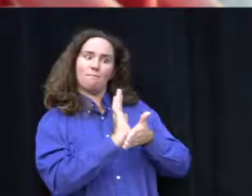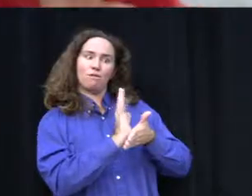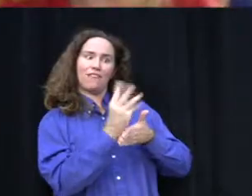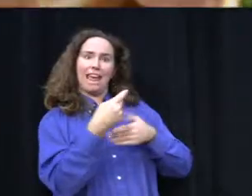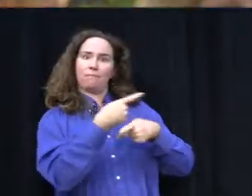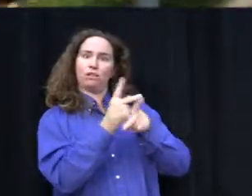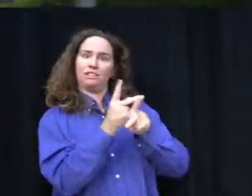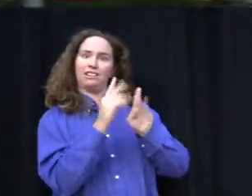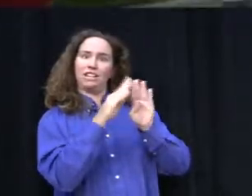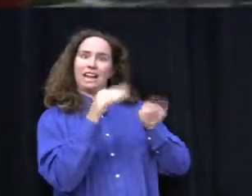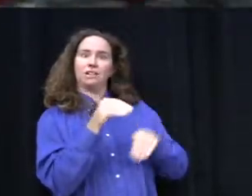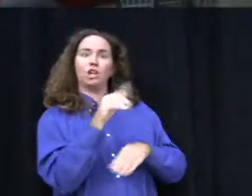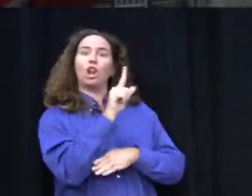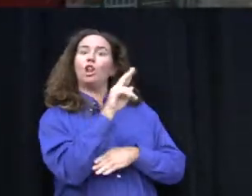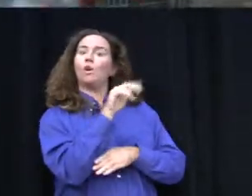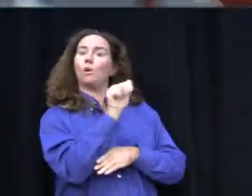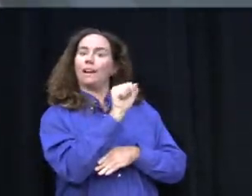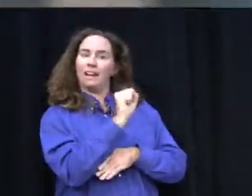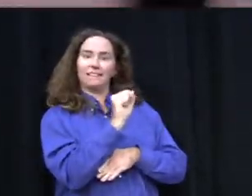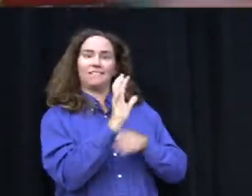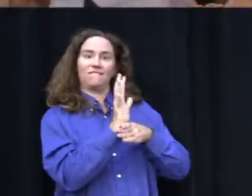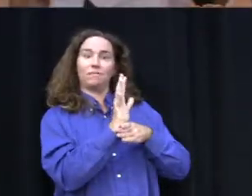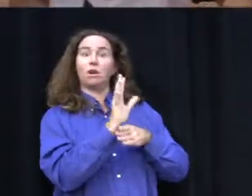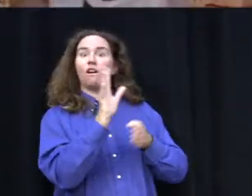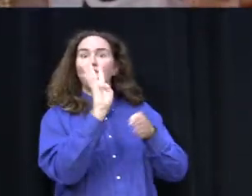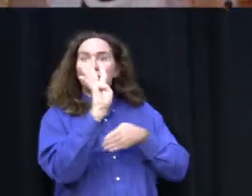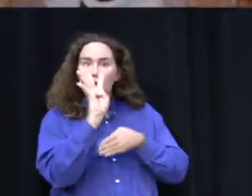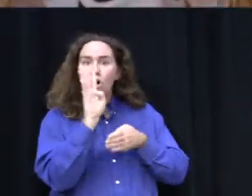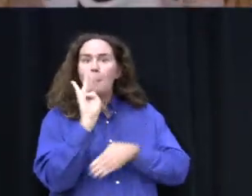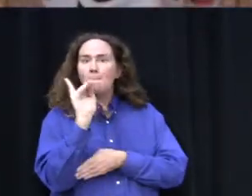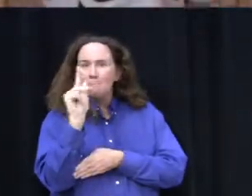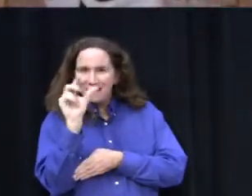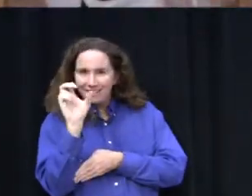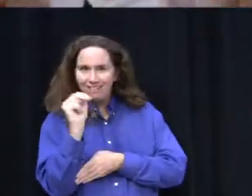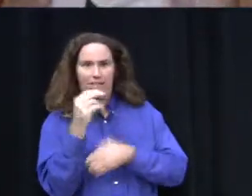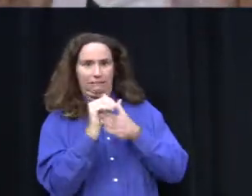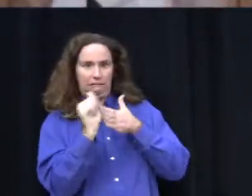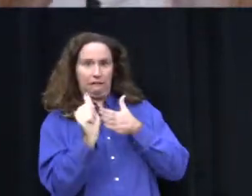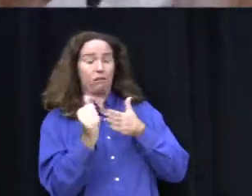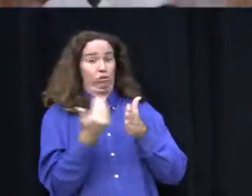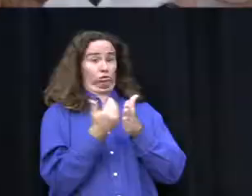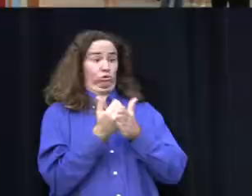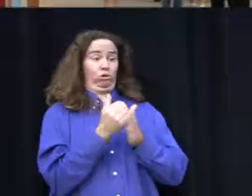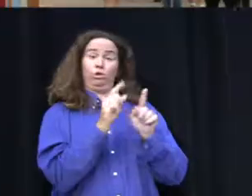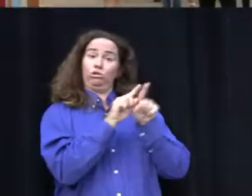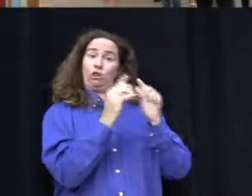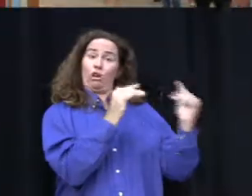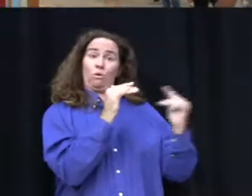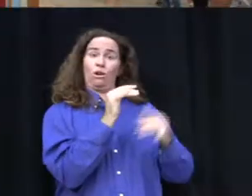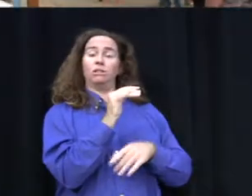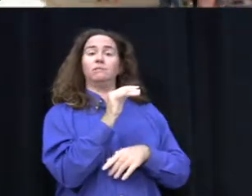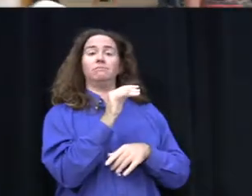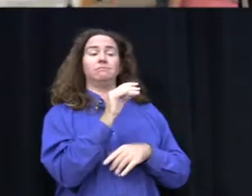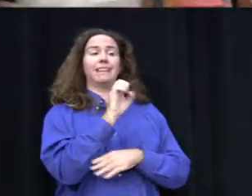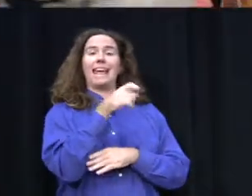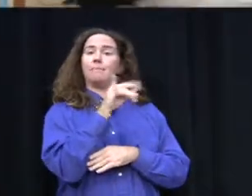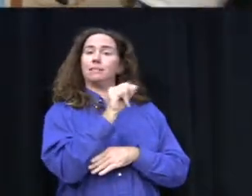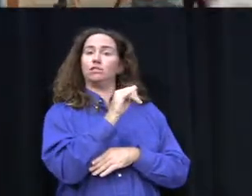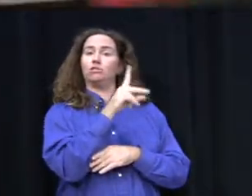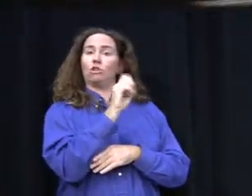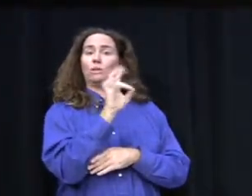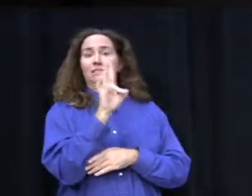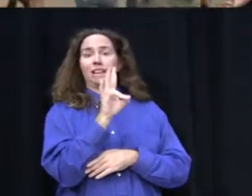production house Lucasfilm for more than $4 billion. A new Star Wars Episode VII is scheduled for release in 2015.